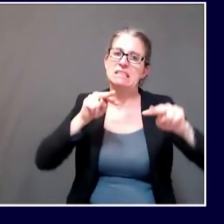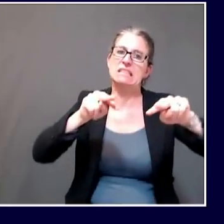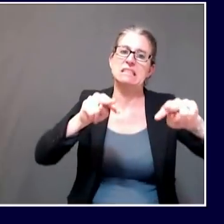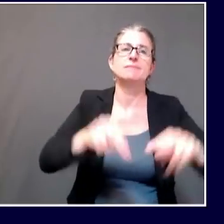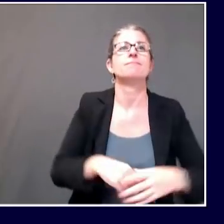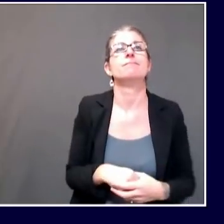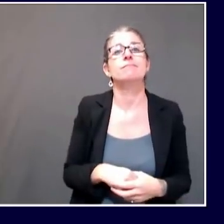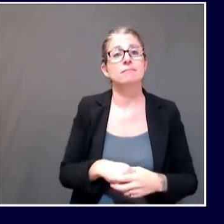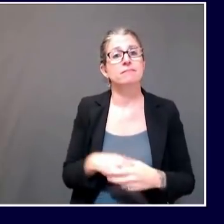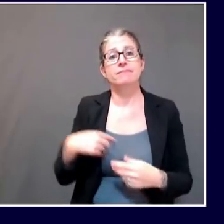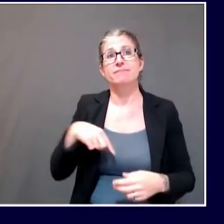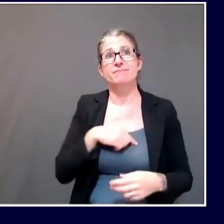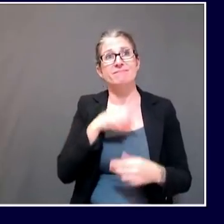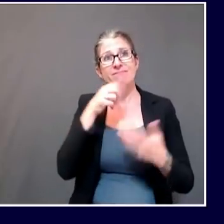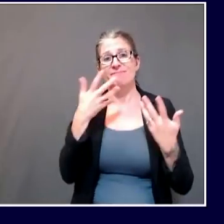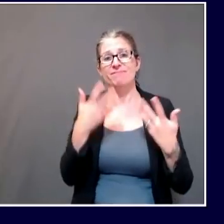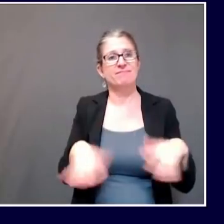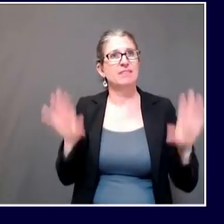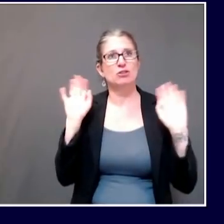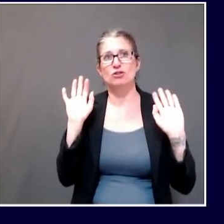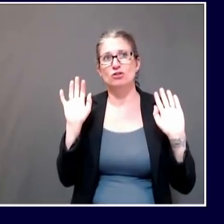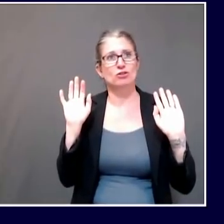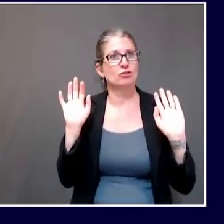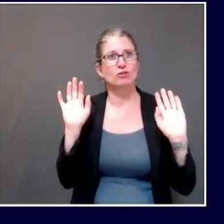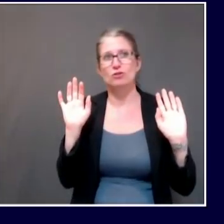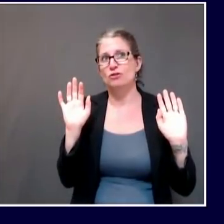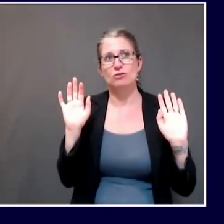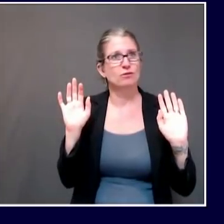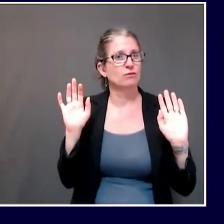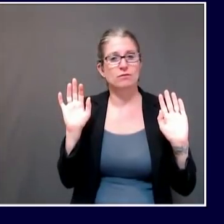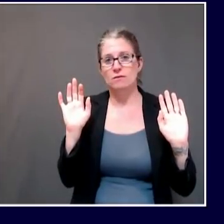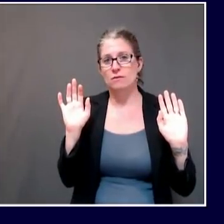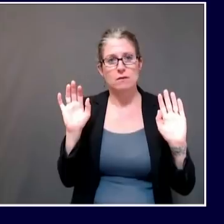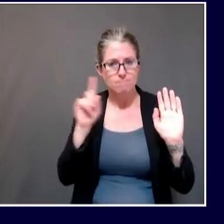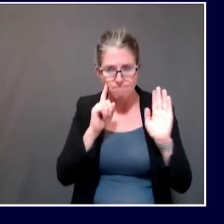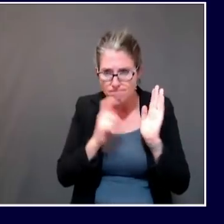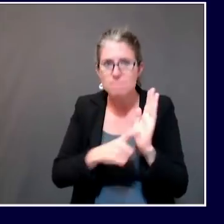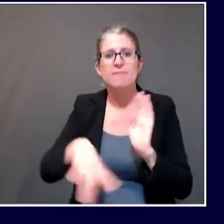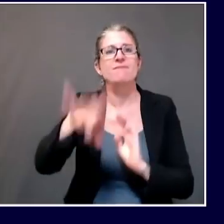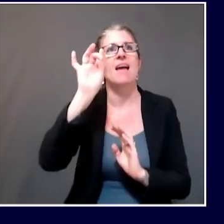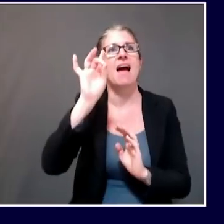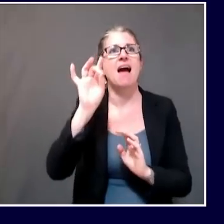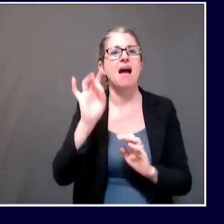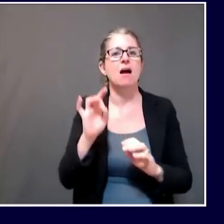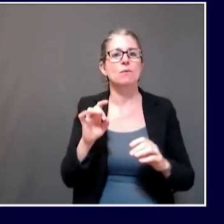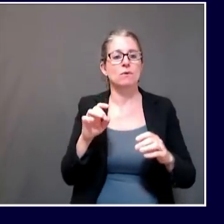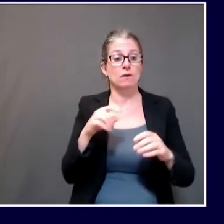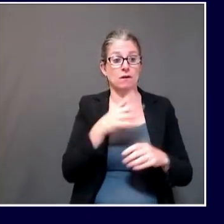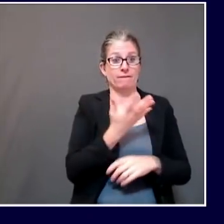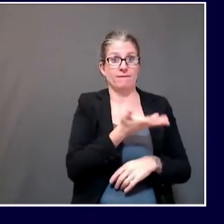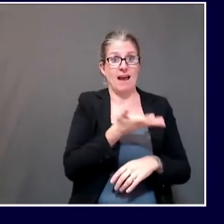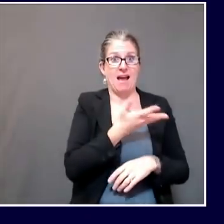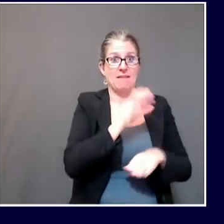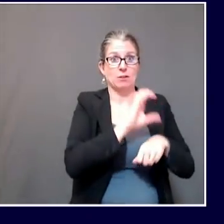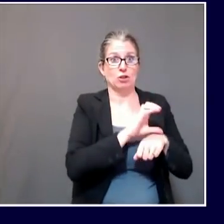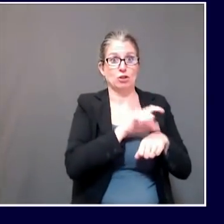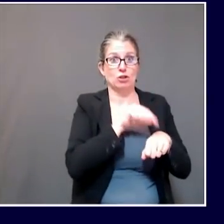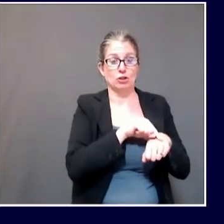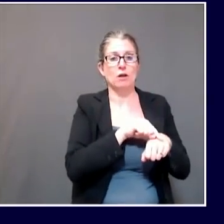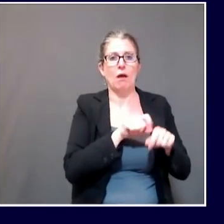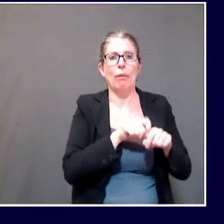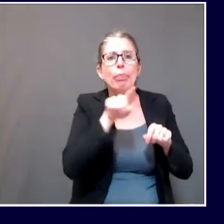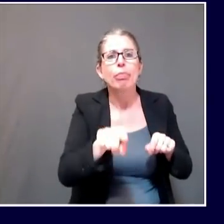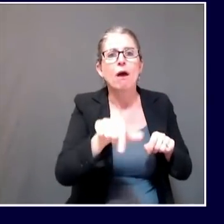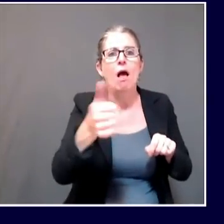among neighbors of, say, hospitals or nursing facilities or, in this case, churches. So I think the